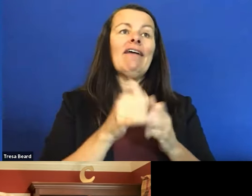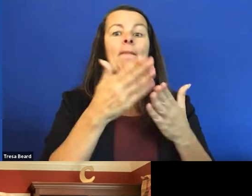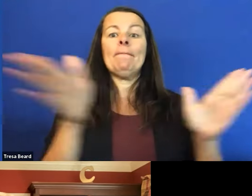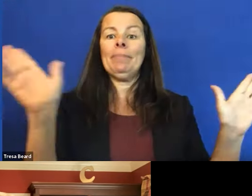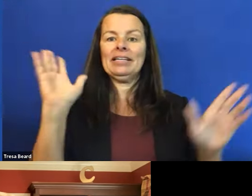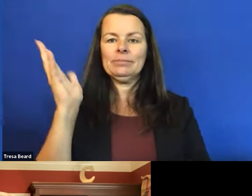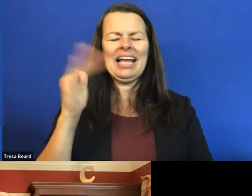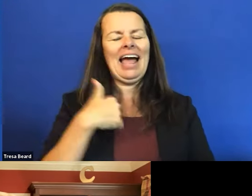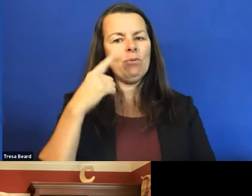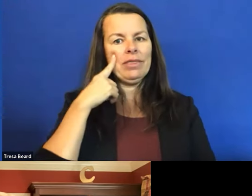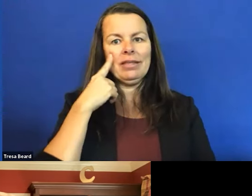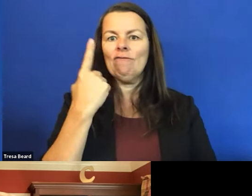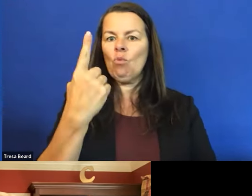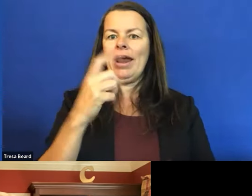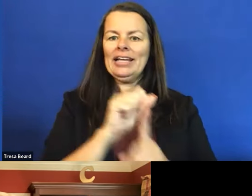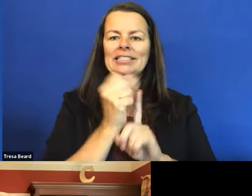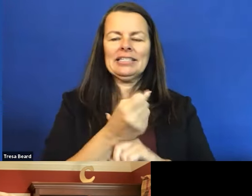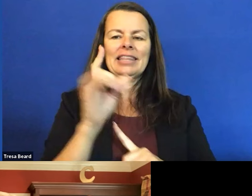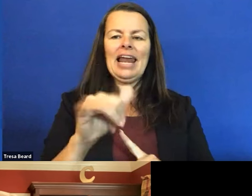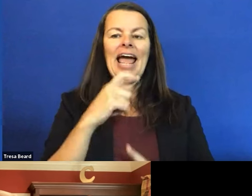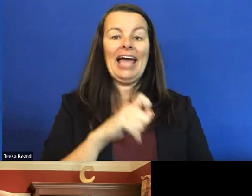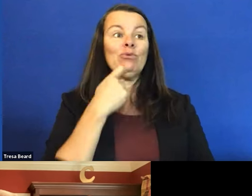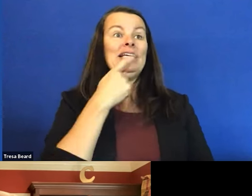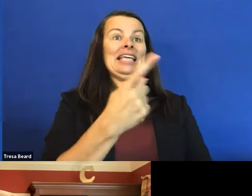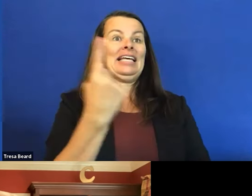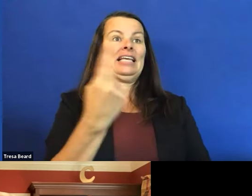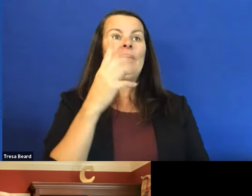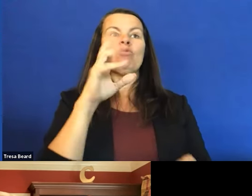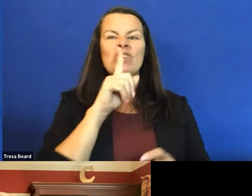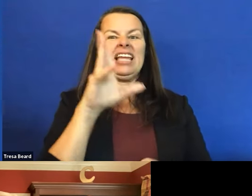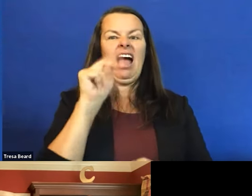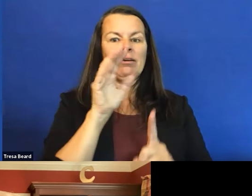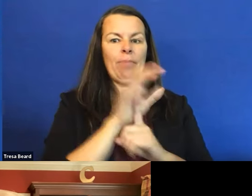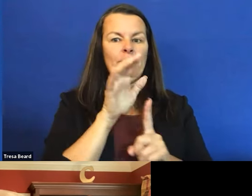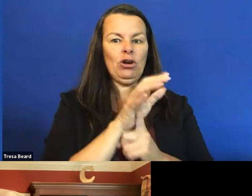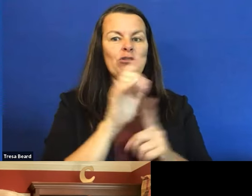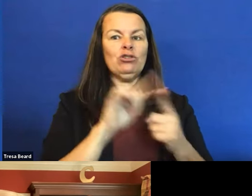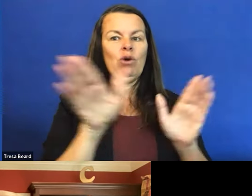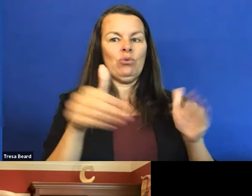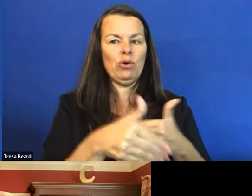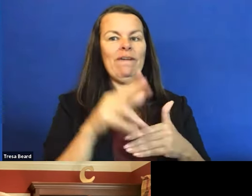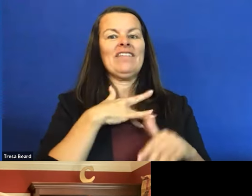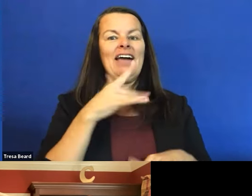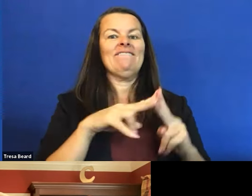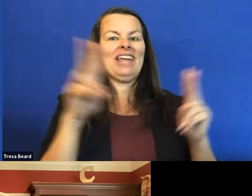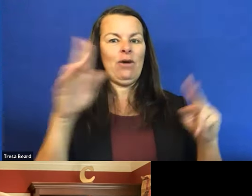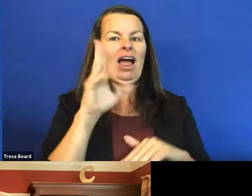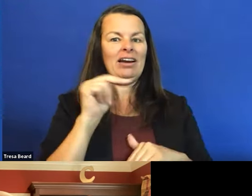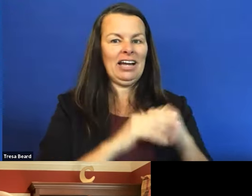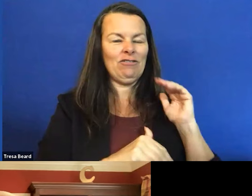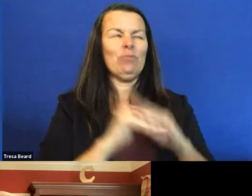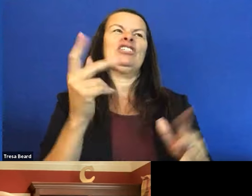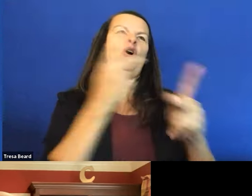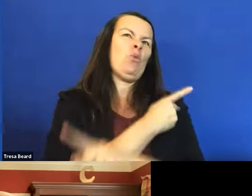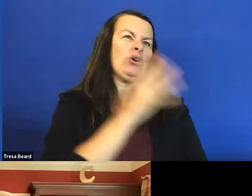instance where I had to say something really unpopular to a room. It felt very uncomfortable. It was probably the worst speech I've